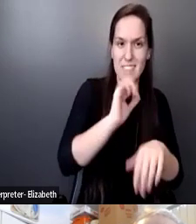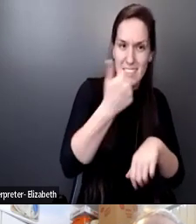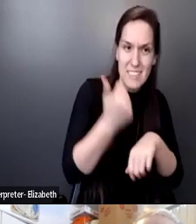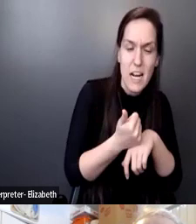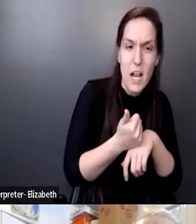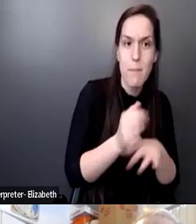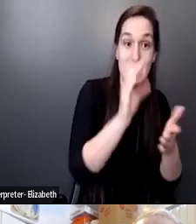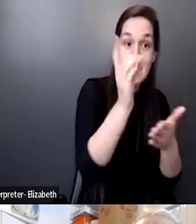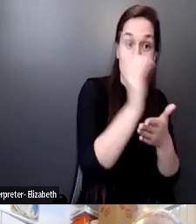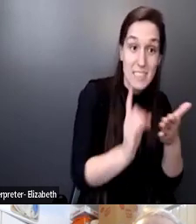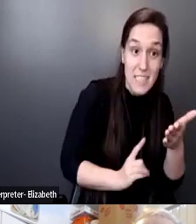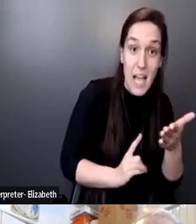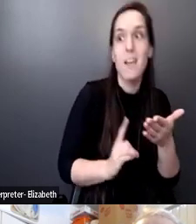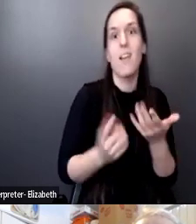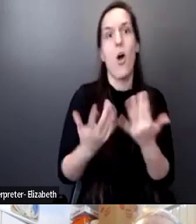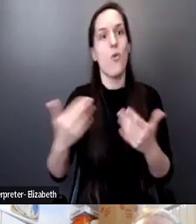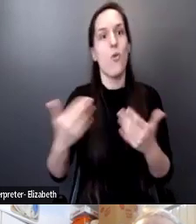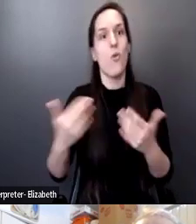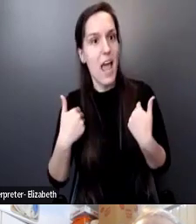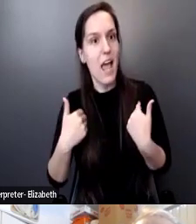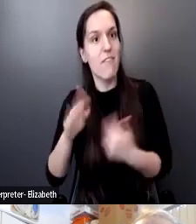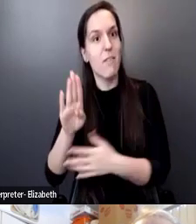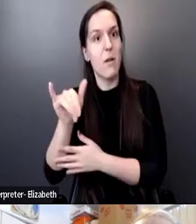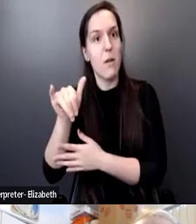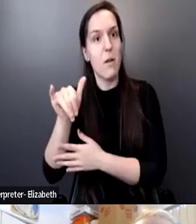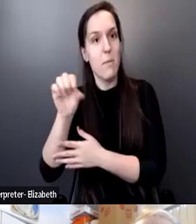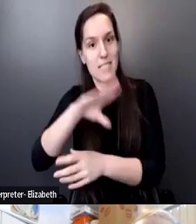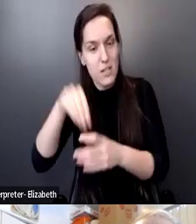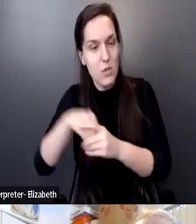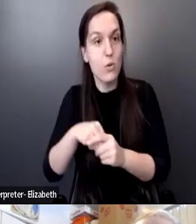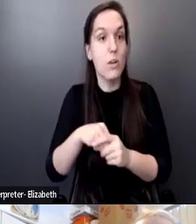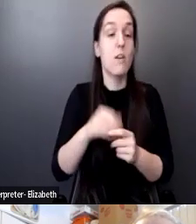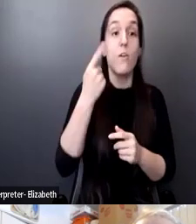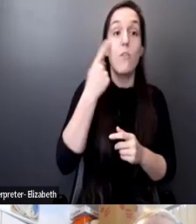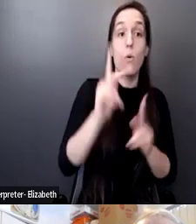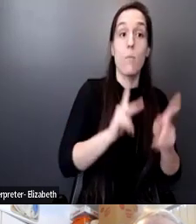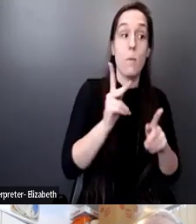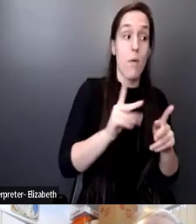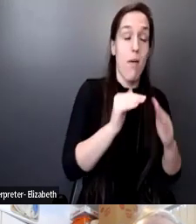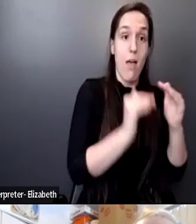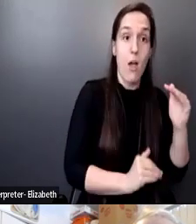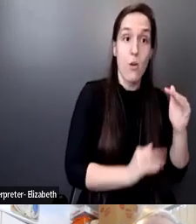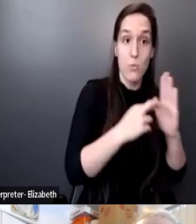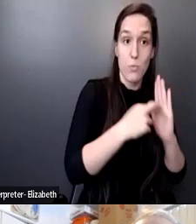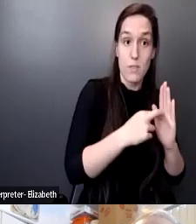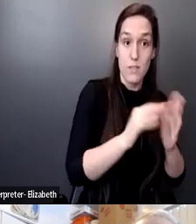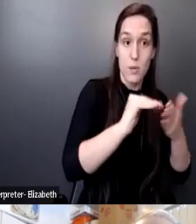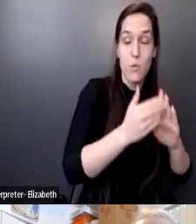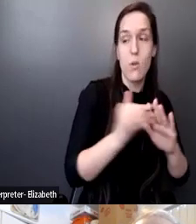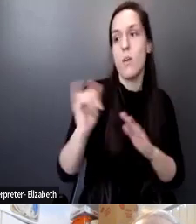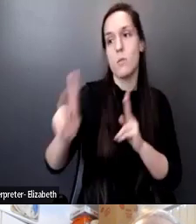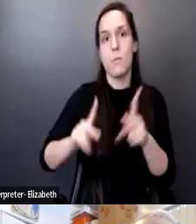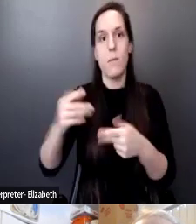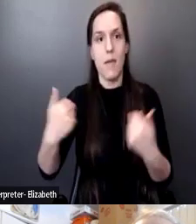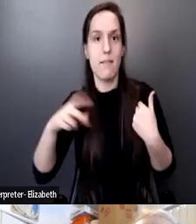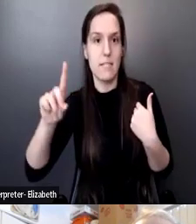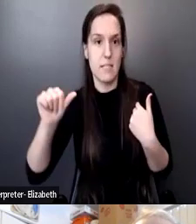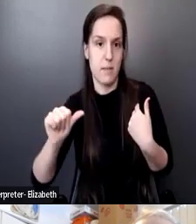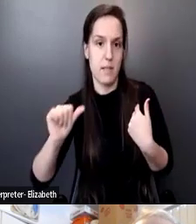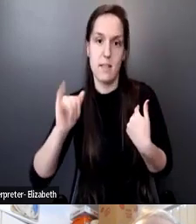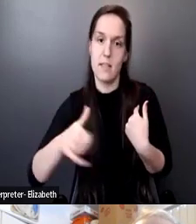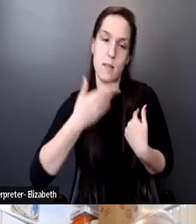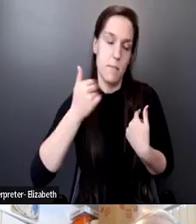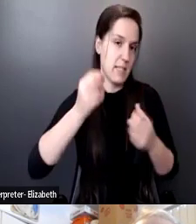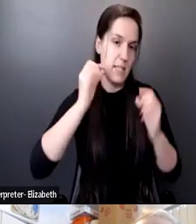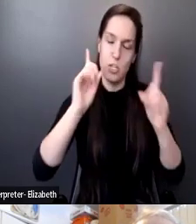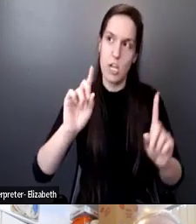from underrepresented communities, but also people living with disabilities. And that to me has been the best education that I could possibly imagine